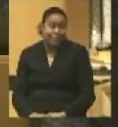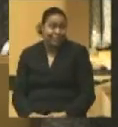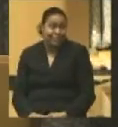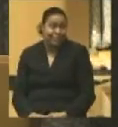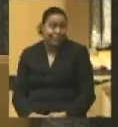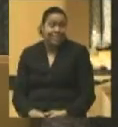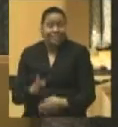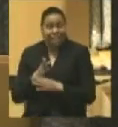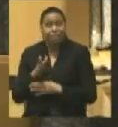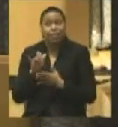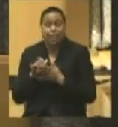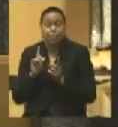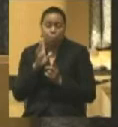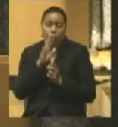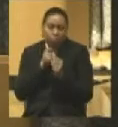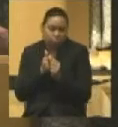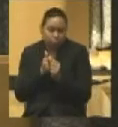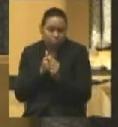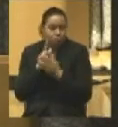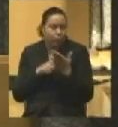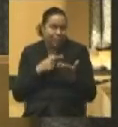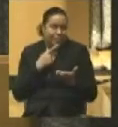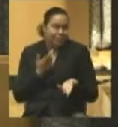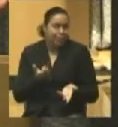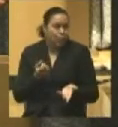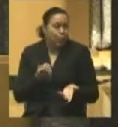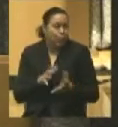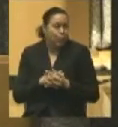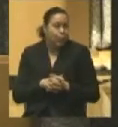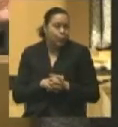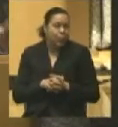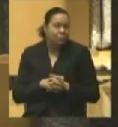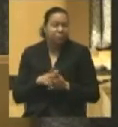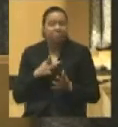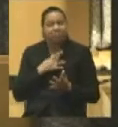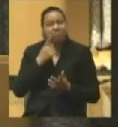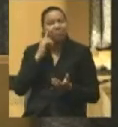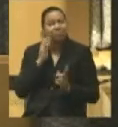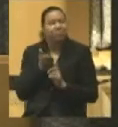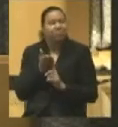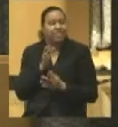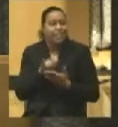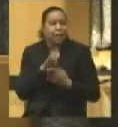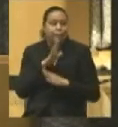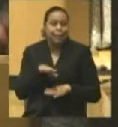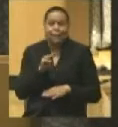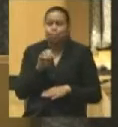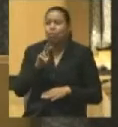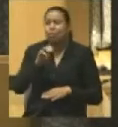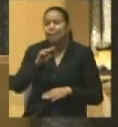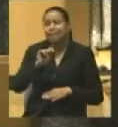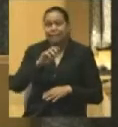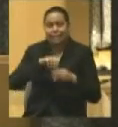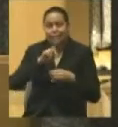After that, they towed the line. And so I'm convinced the peace movement has been greatly exaggerated, but